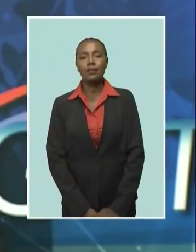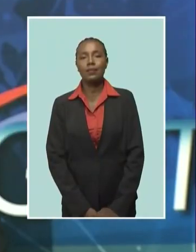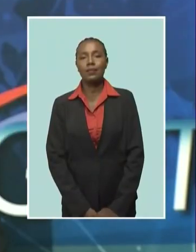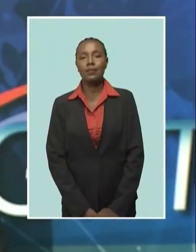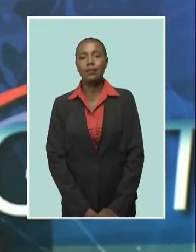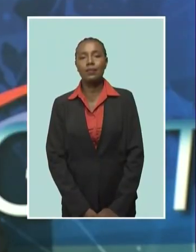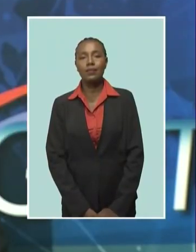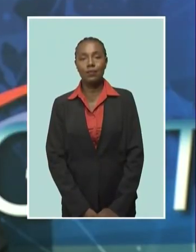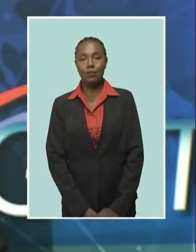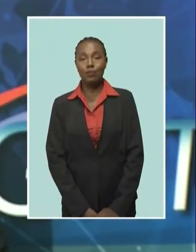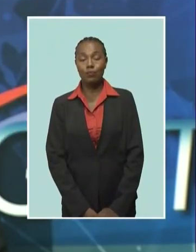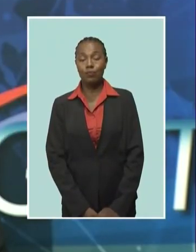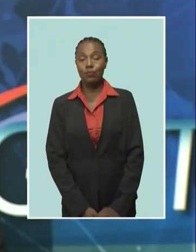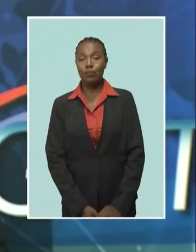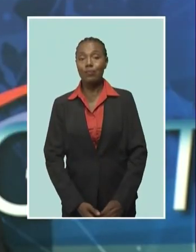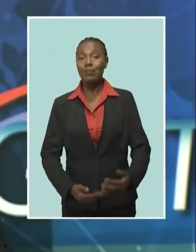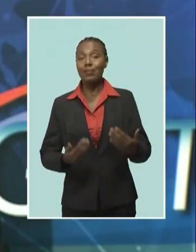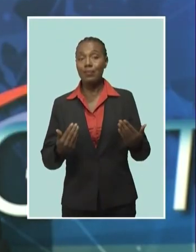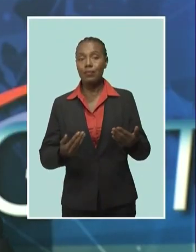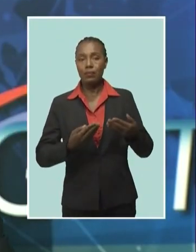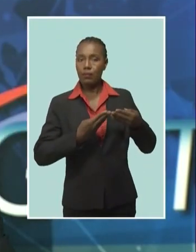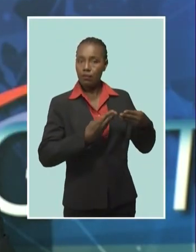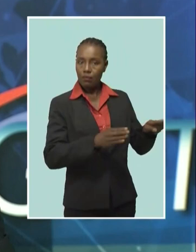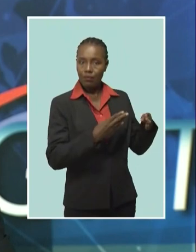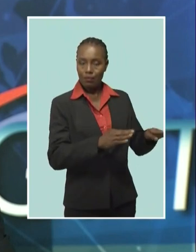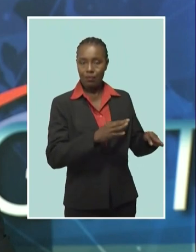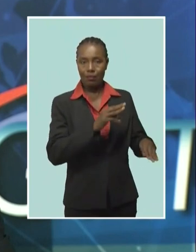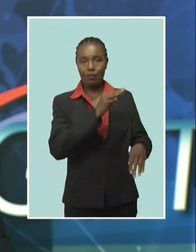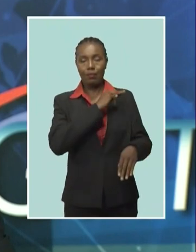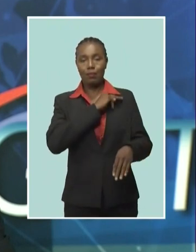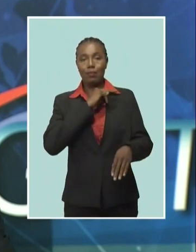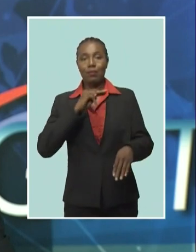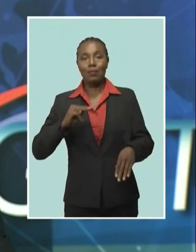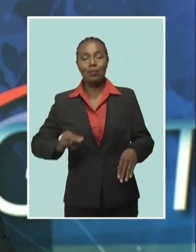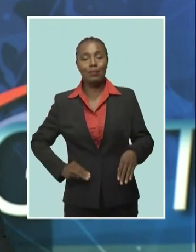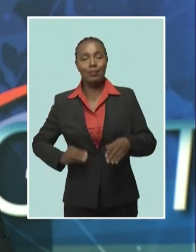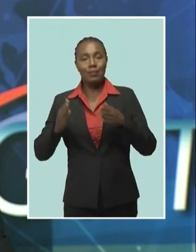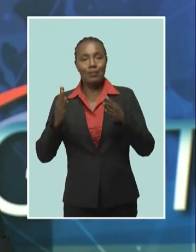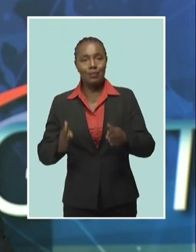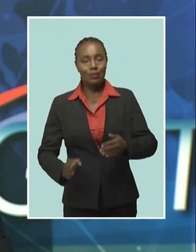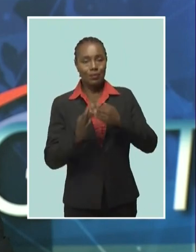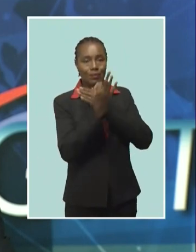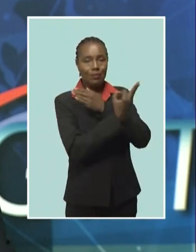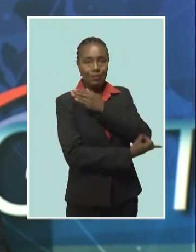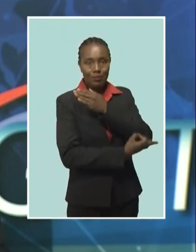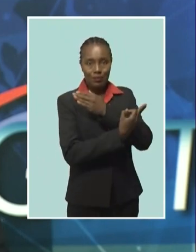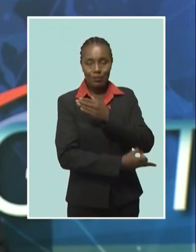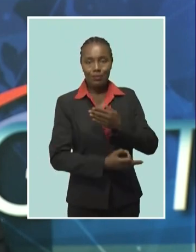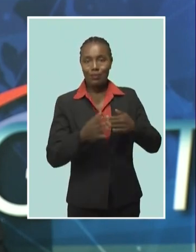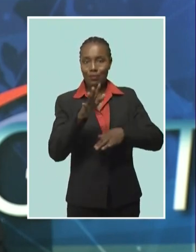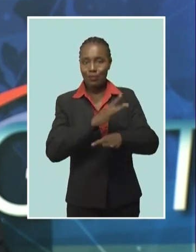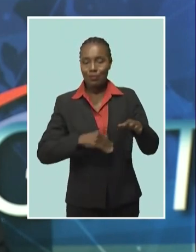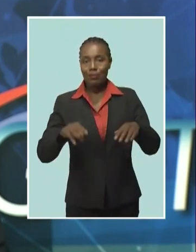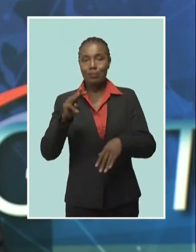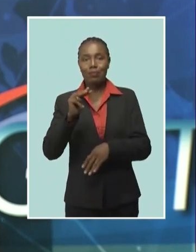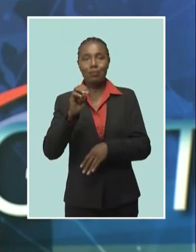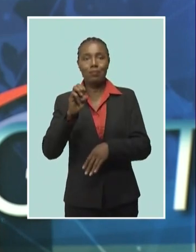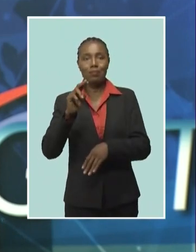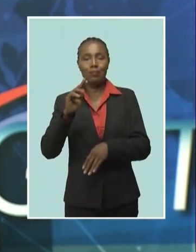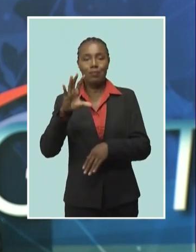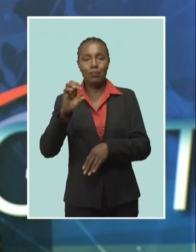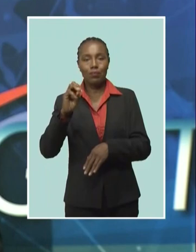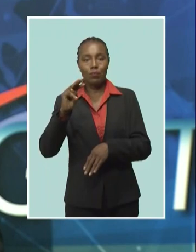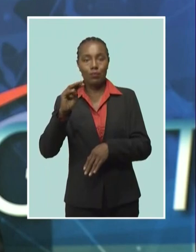In tonight's Business Report Panama's Minister of Foreign Affairs Her Excellency Janina Tawani Mencomo is viewing